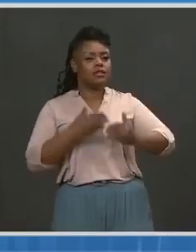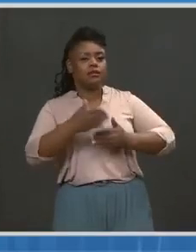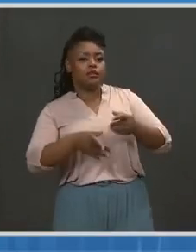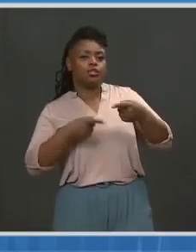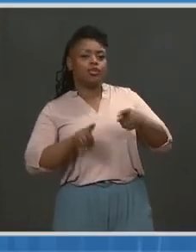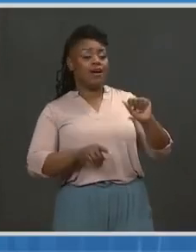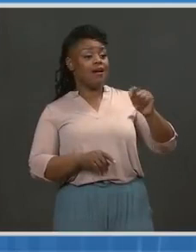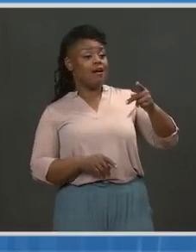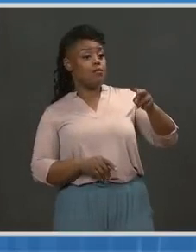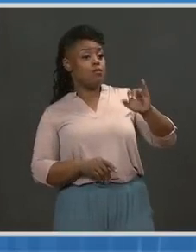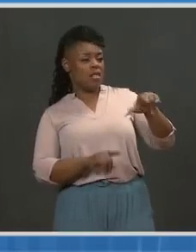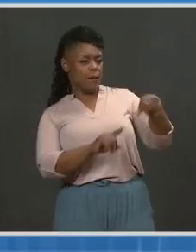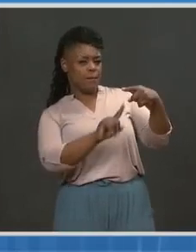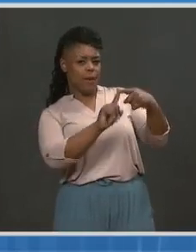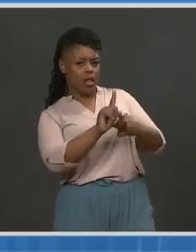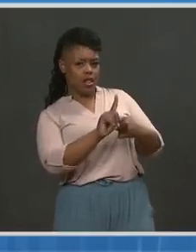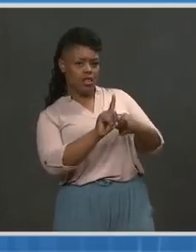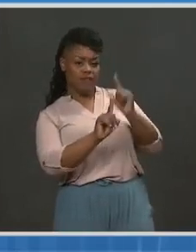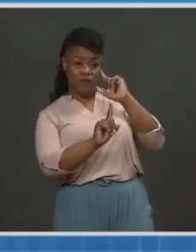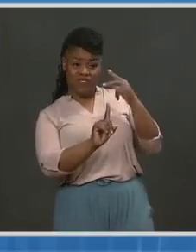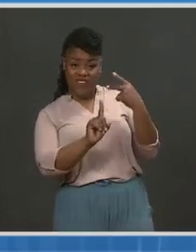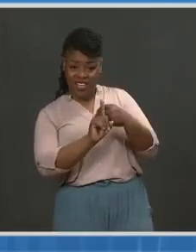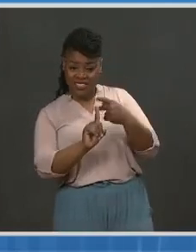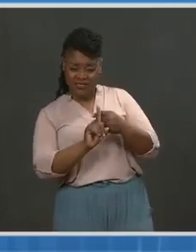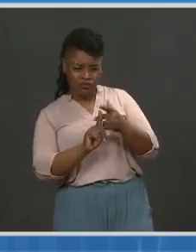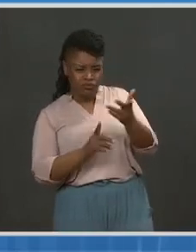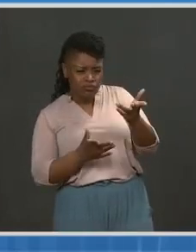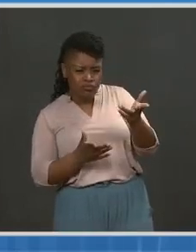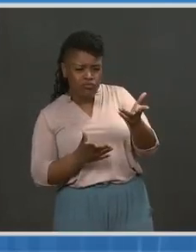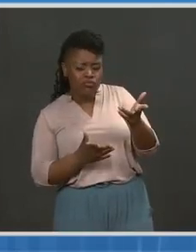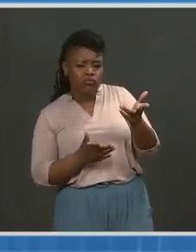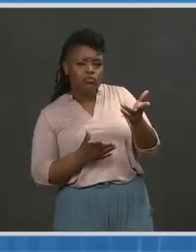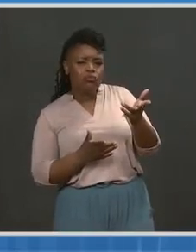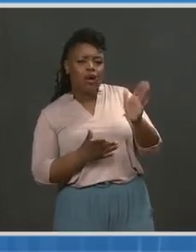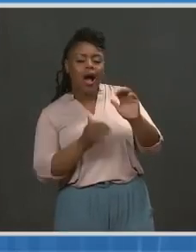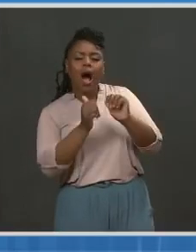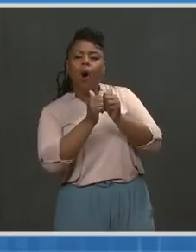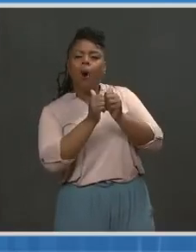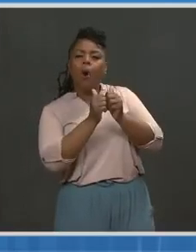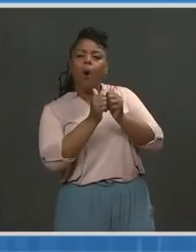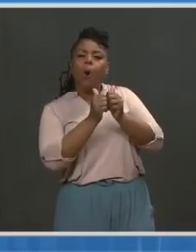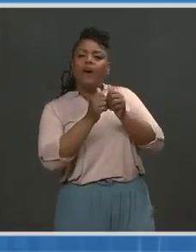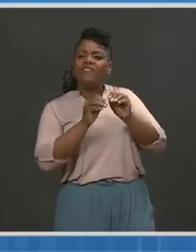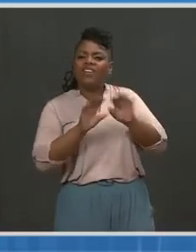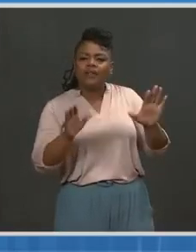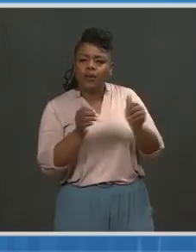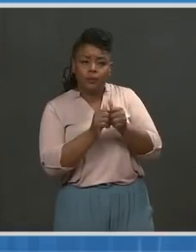vaccinations to be in April, if it's at 16 or 20 million right now.